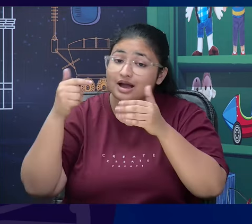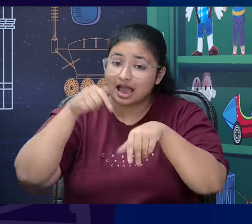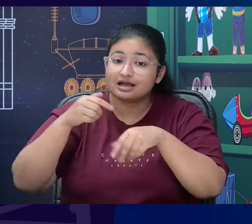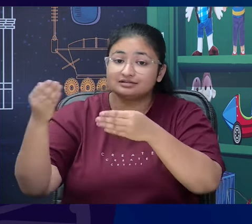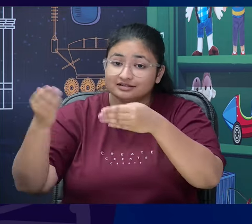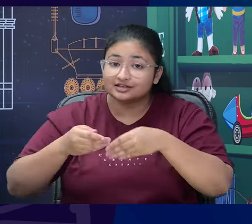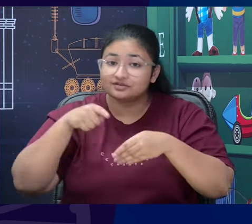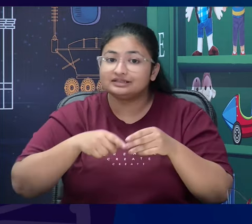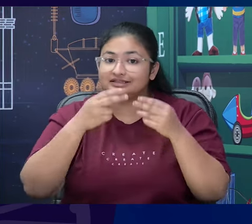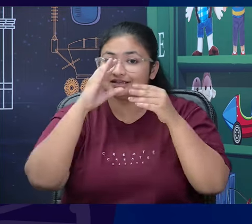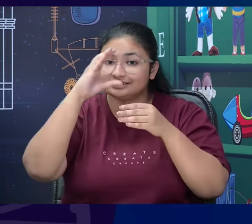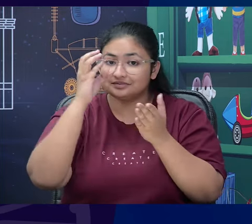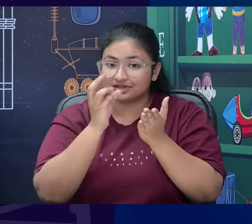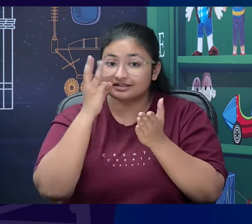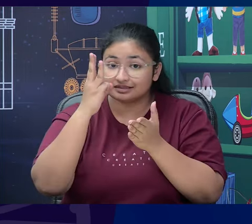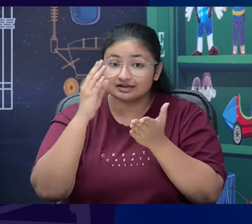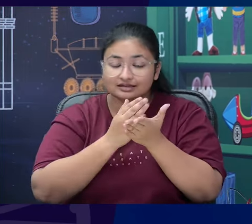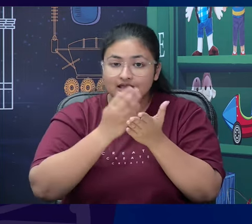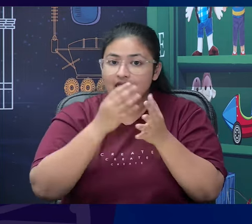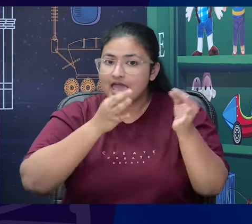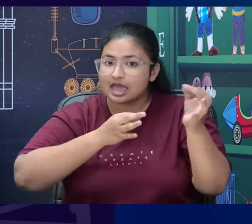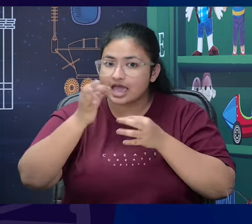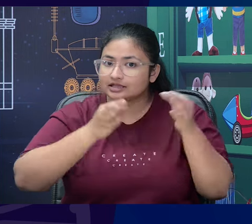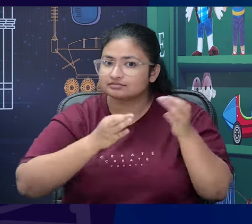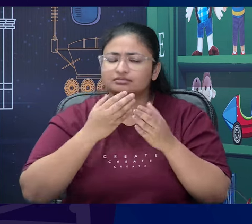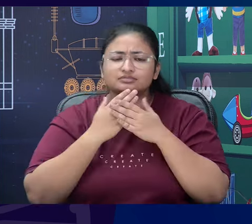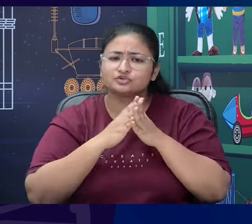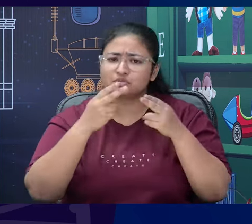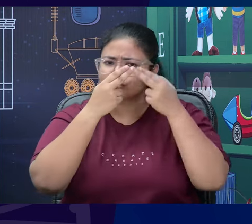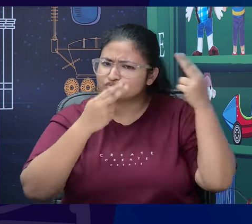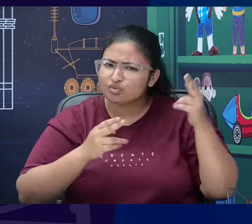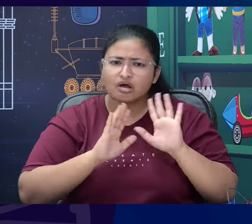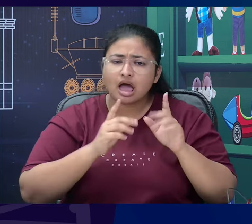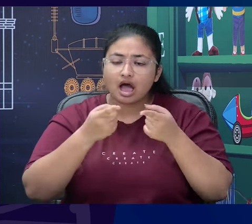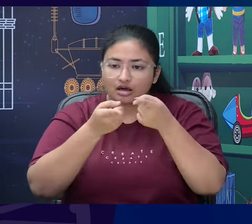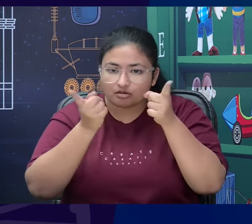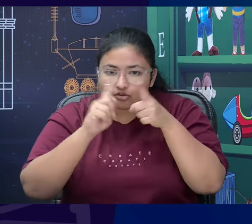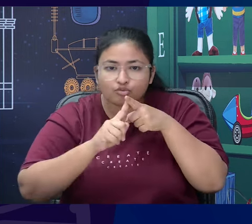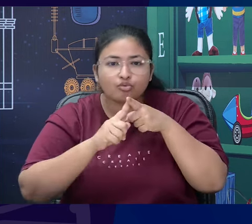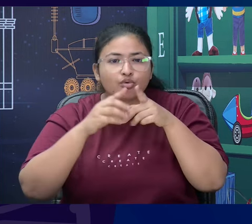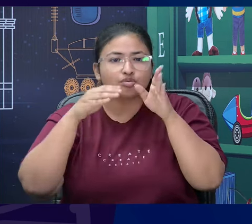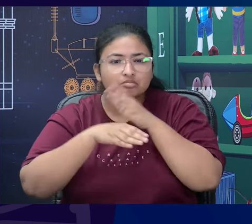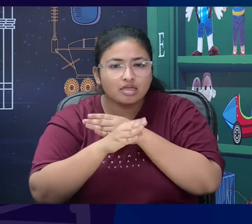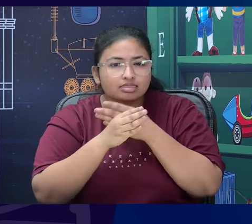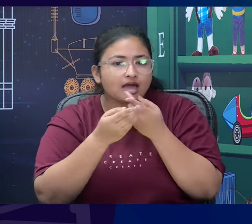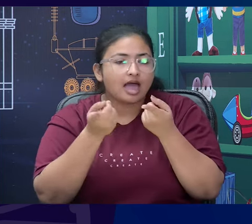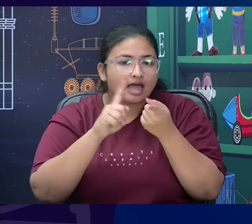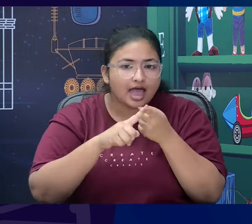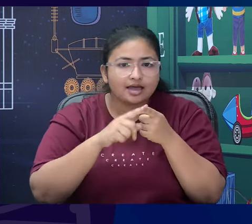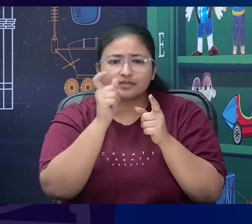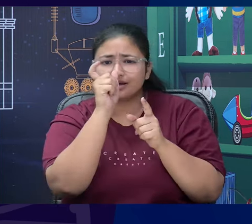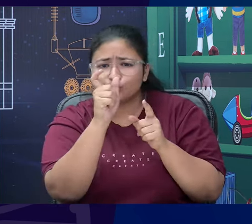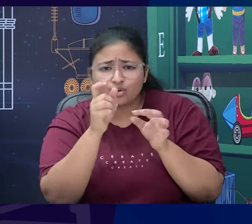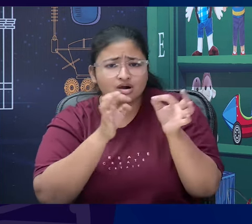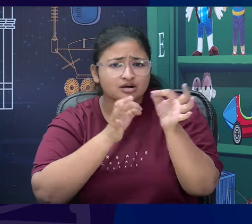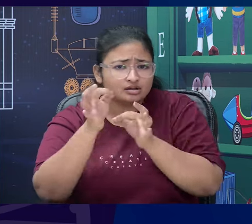a wonderful chapter and the way you explained each and everything. not just the story but the setting but the layout even the words